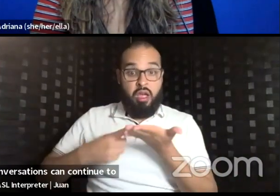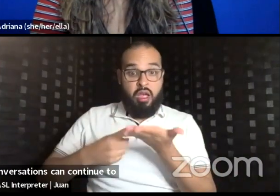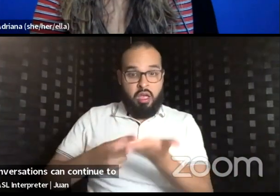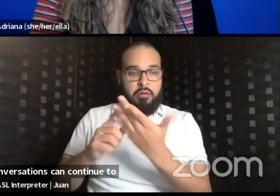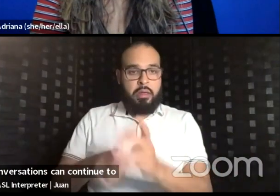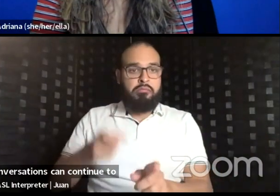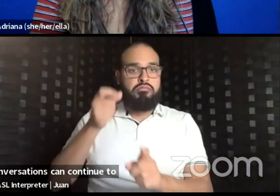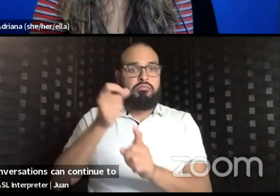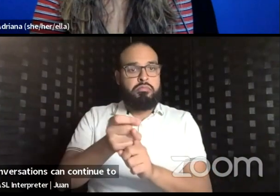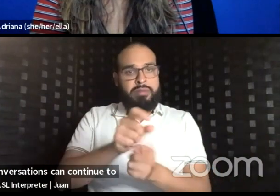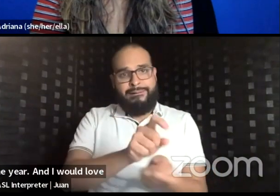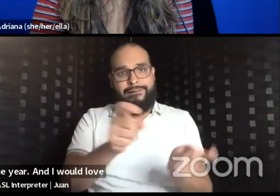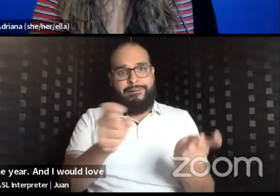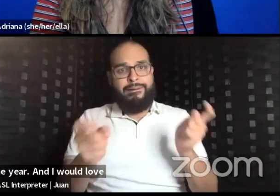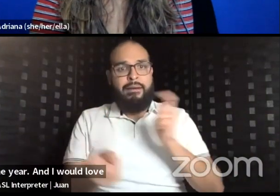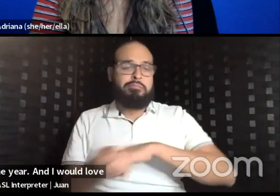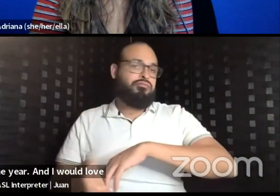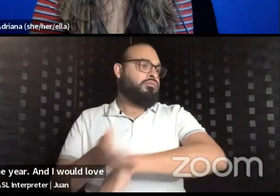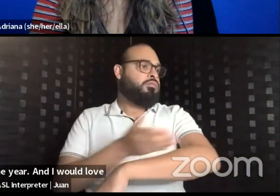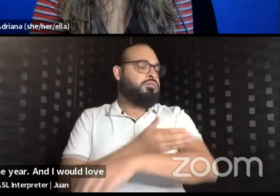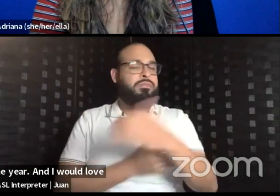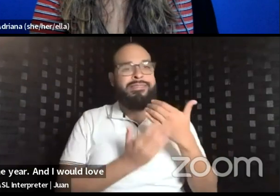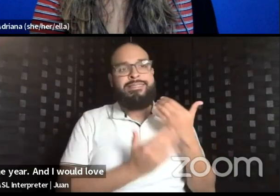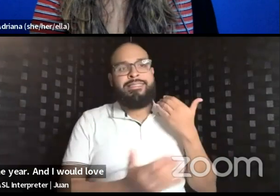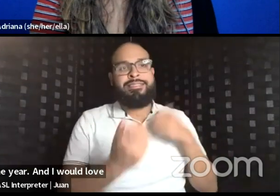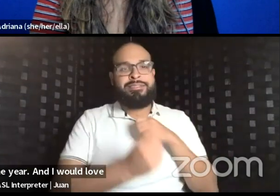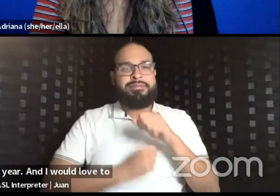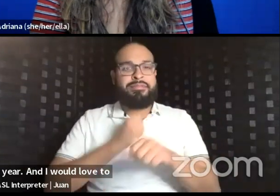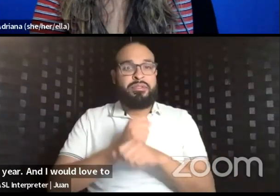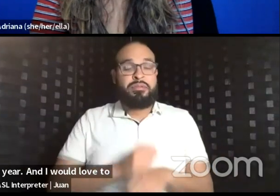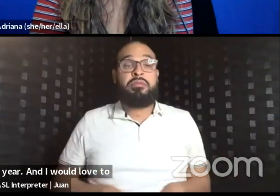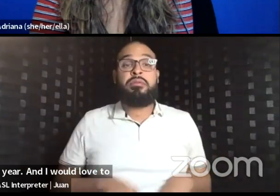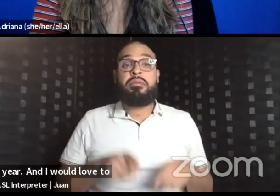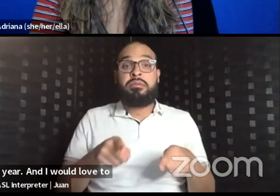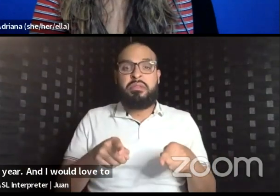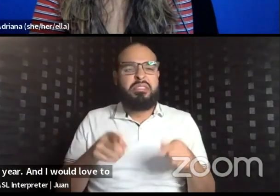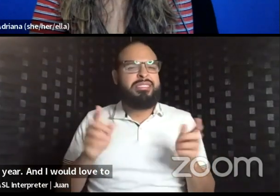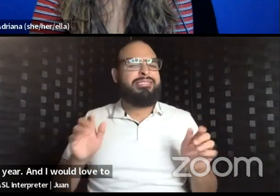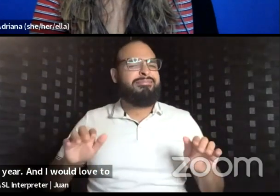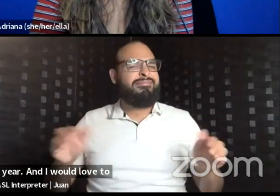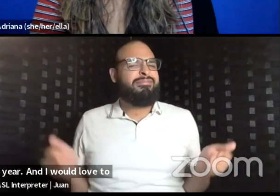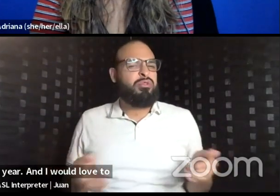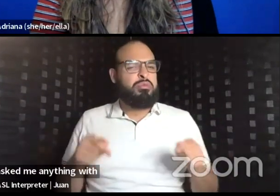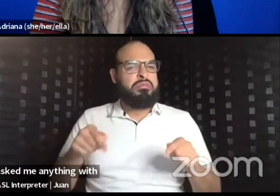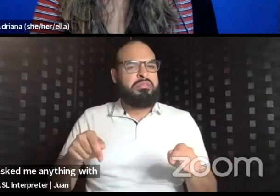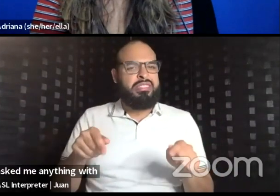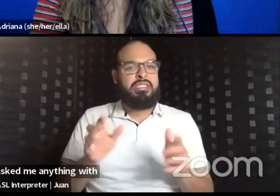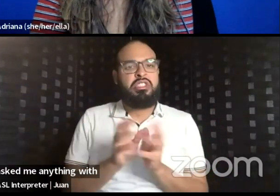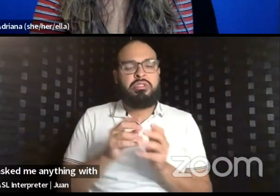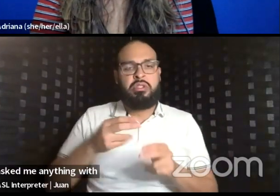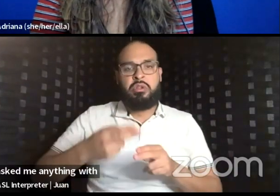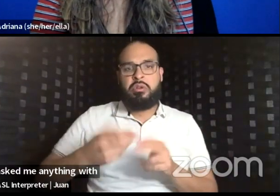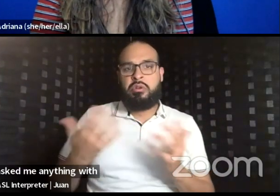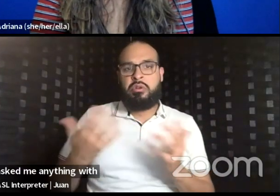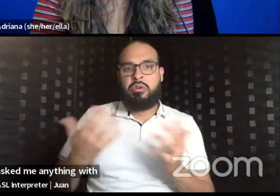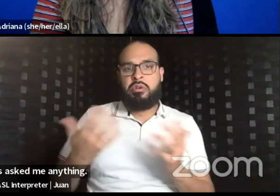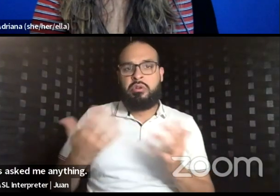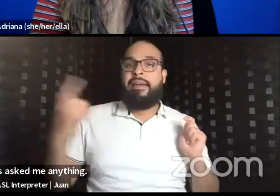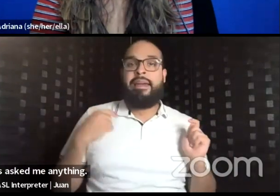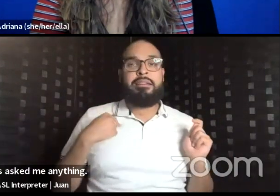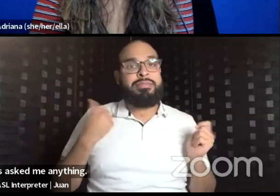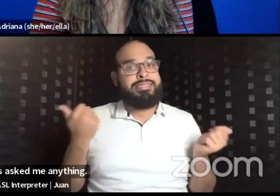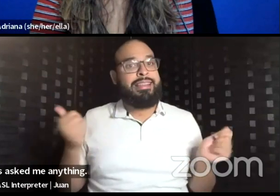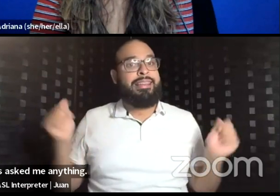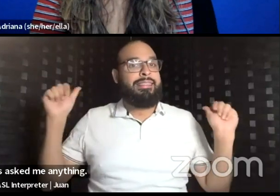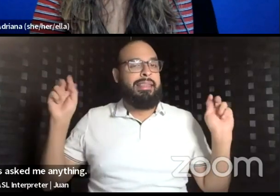And I would love to introduce this session as Ask Me Anything, which Tamania and I are here to